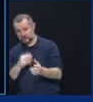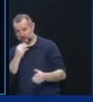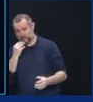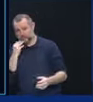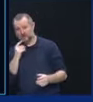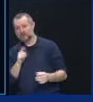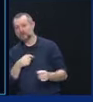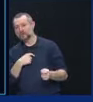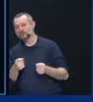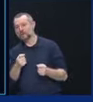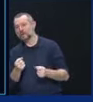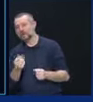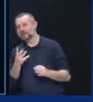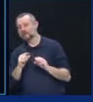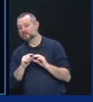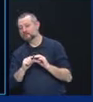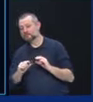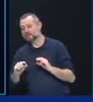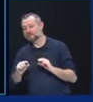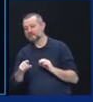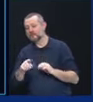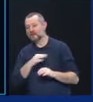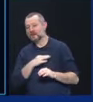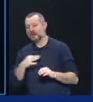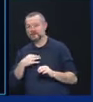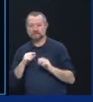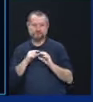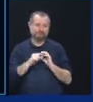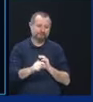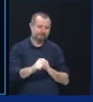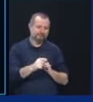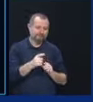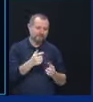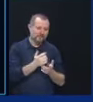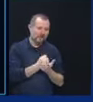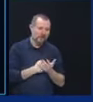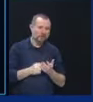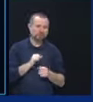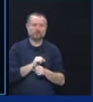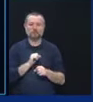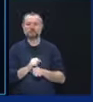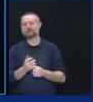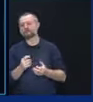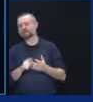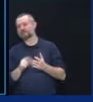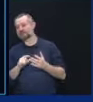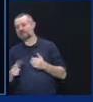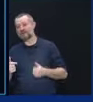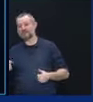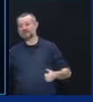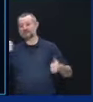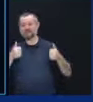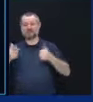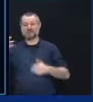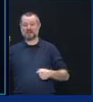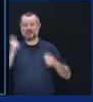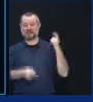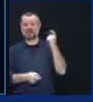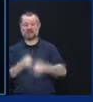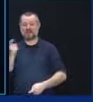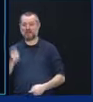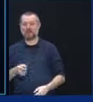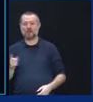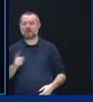much goes to funding for staff, salary caps for management, which I proposed years